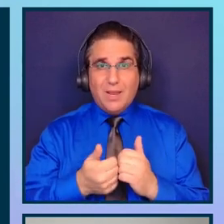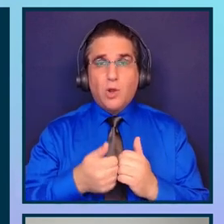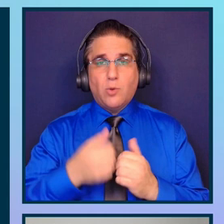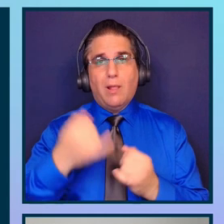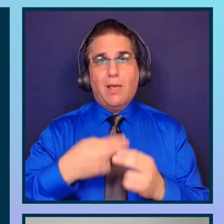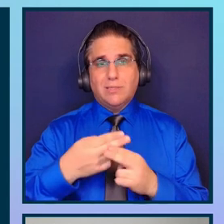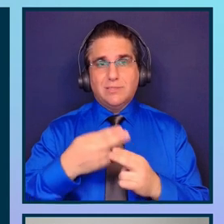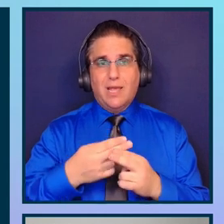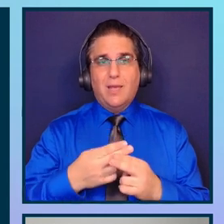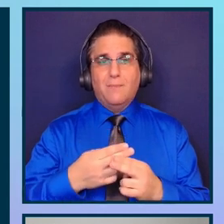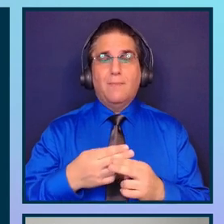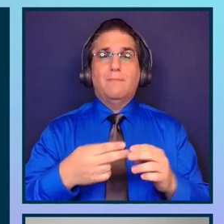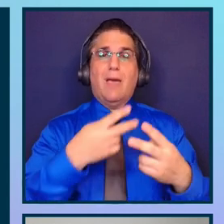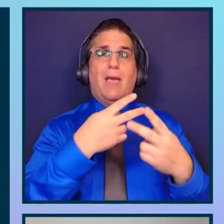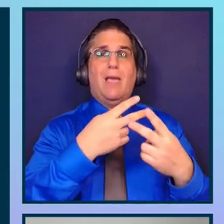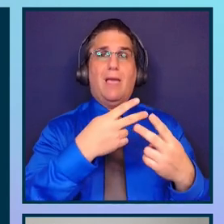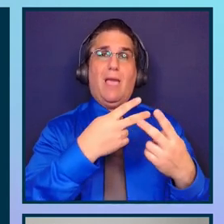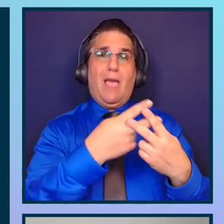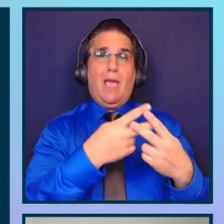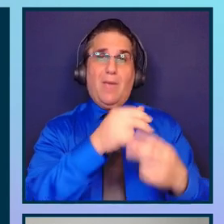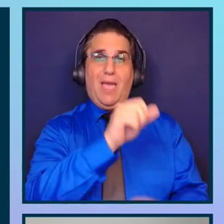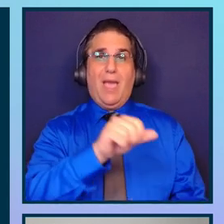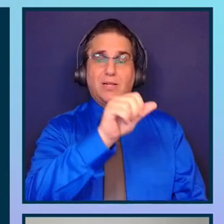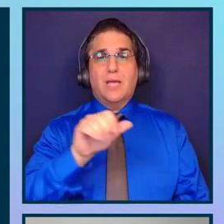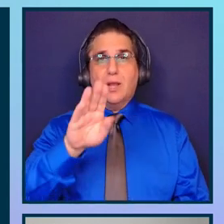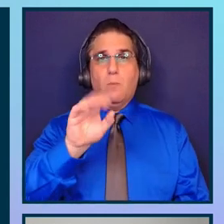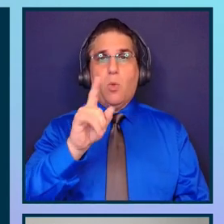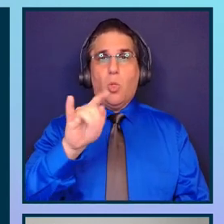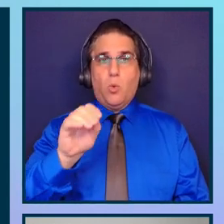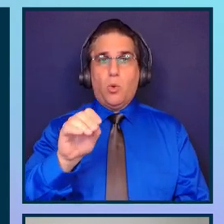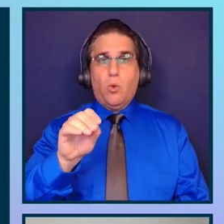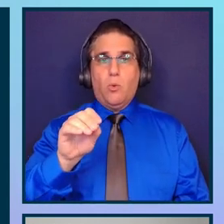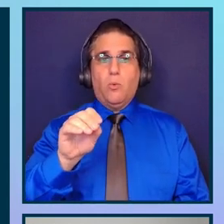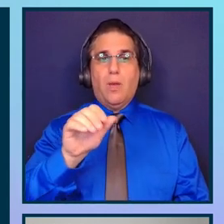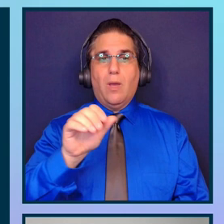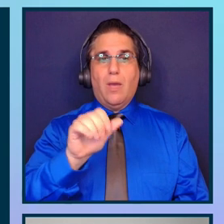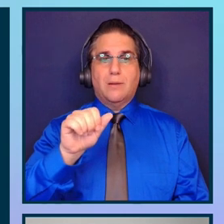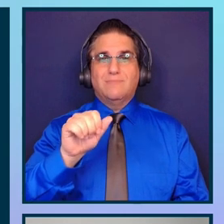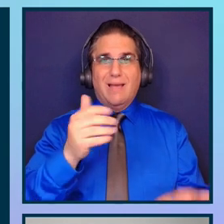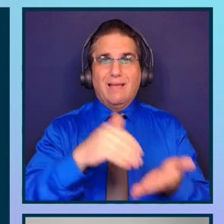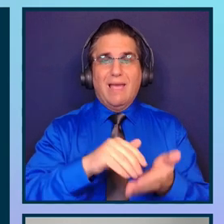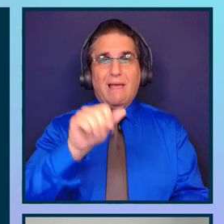My handle is at Bolonio at B-O-L-O-N-I-O.